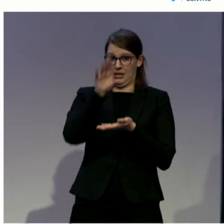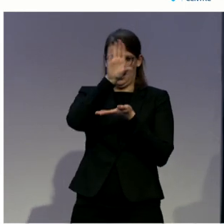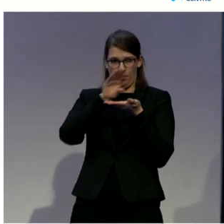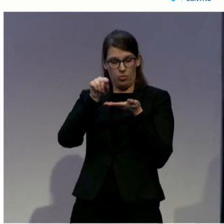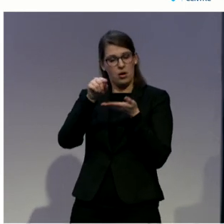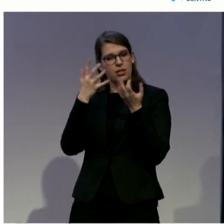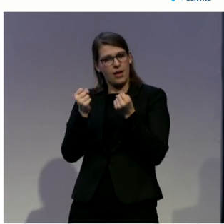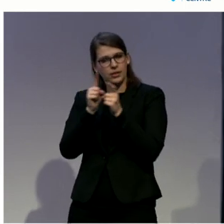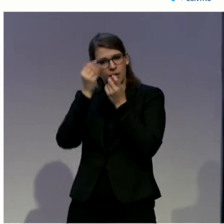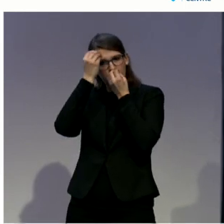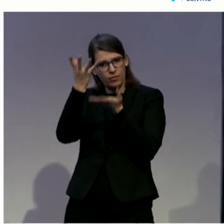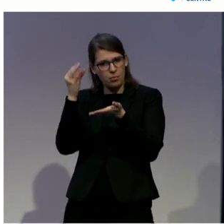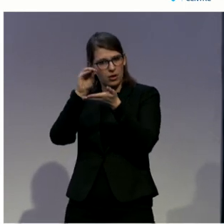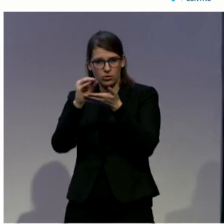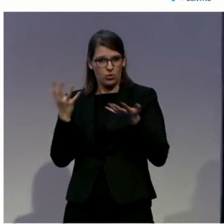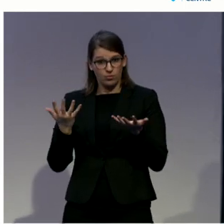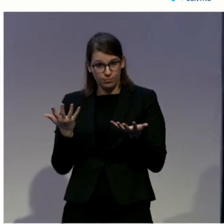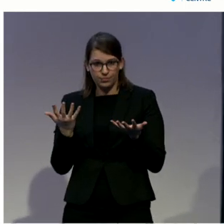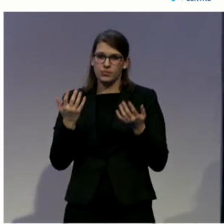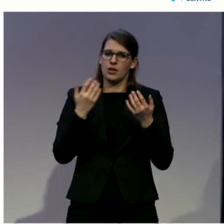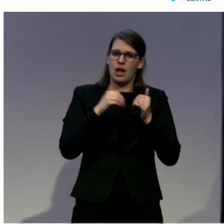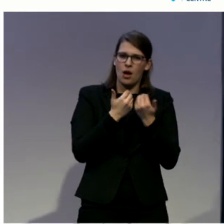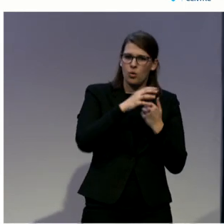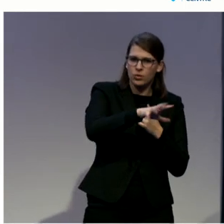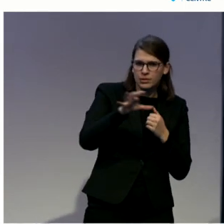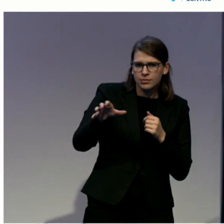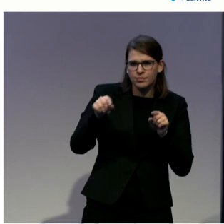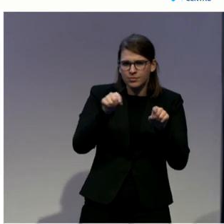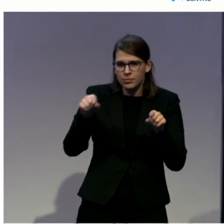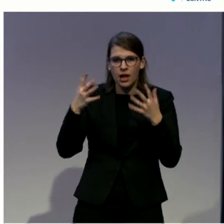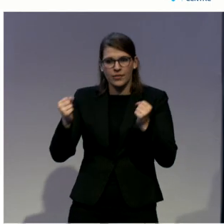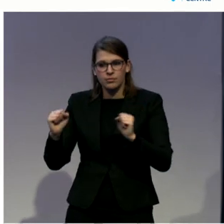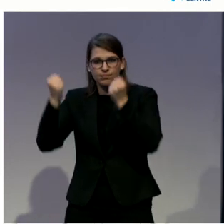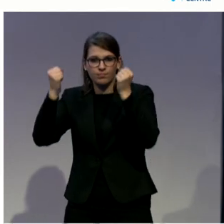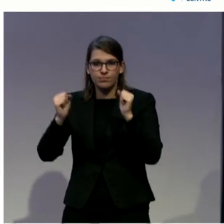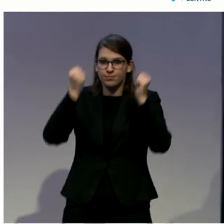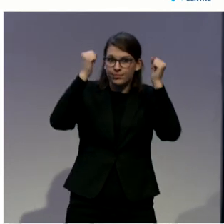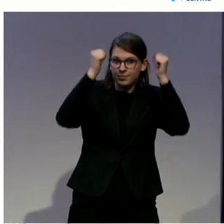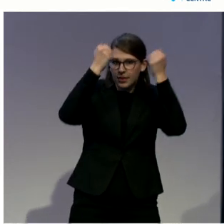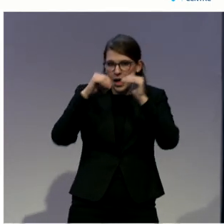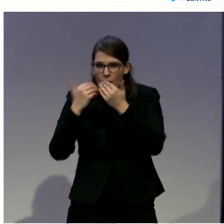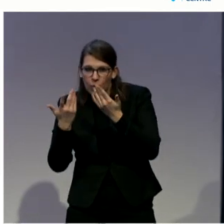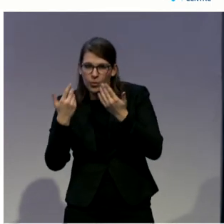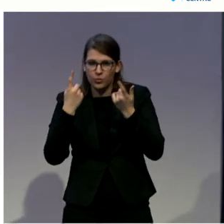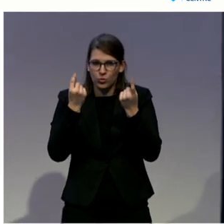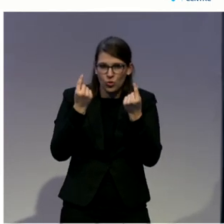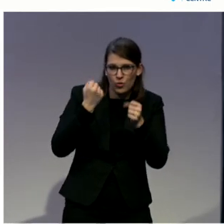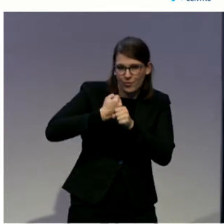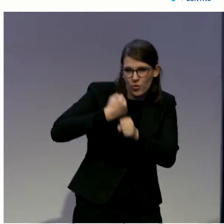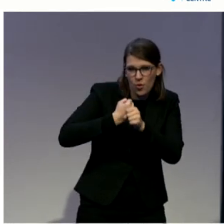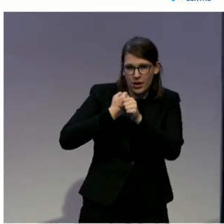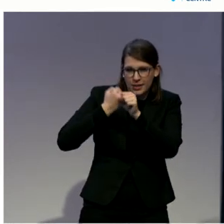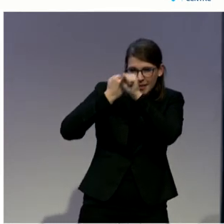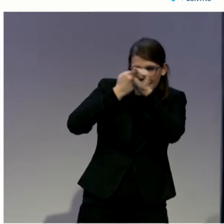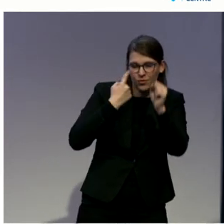aimed at enhancing access to justice for persons with disabilities. One example comes from my own